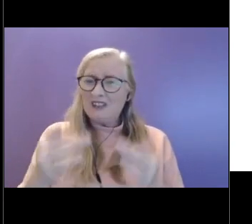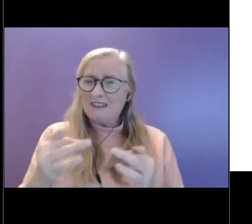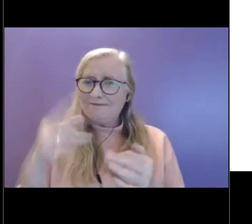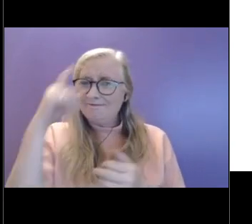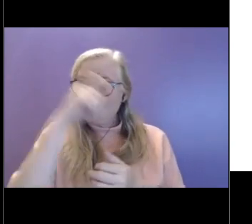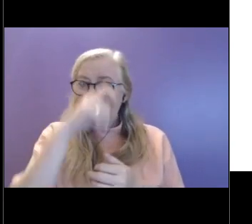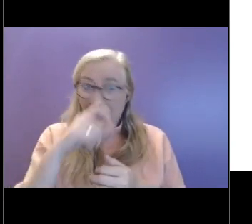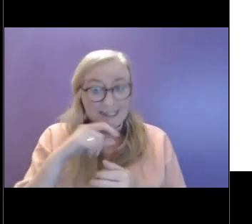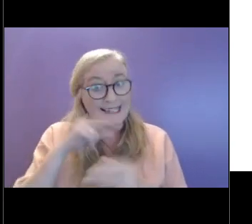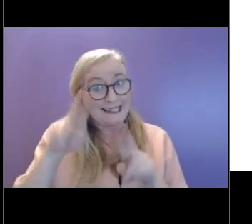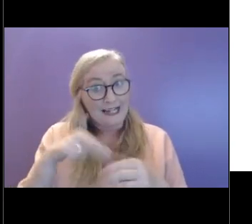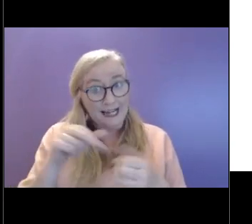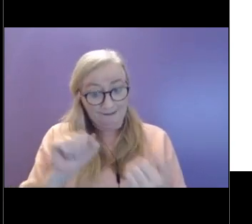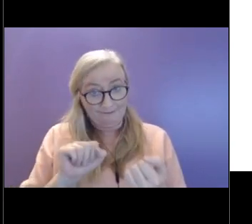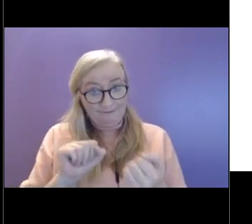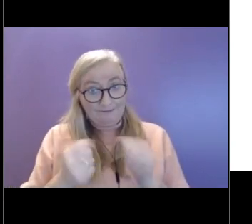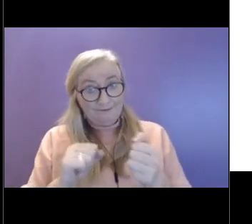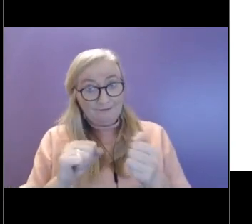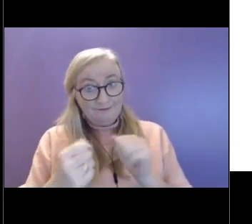adaptive?